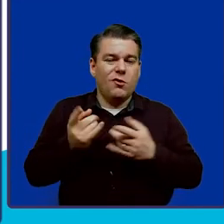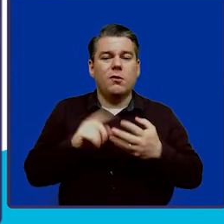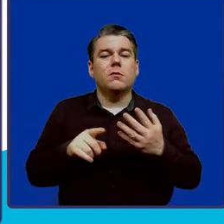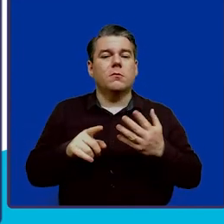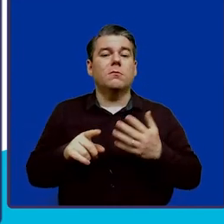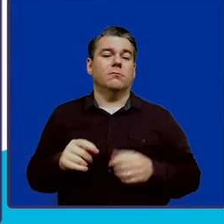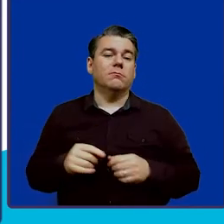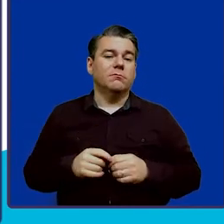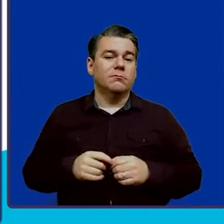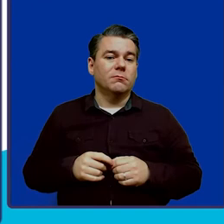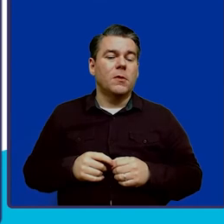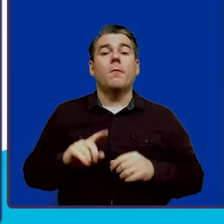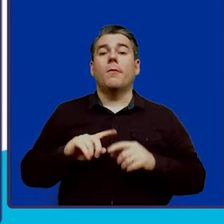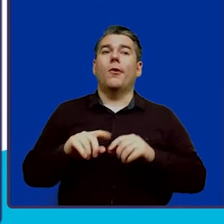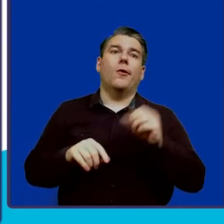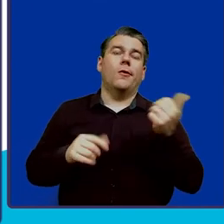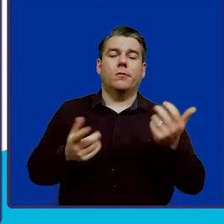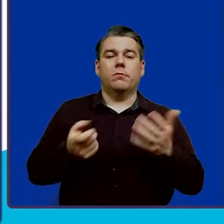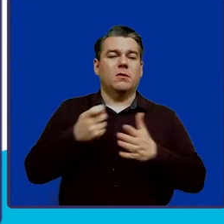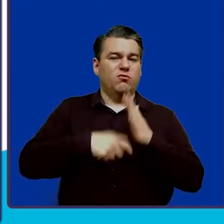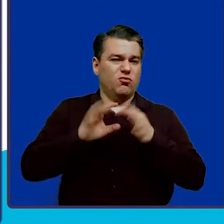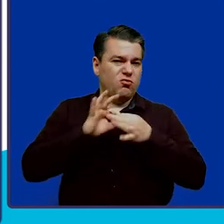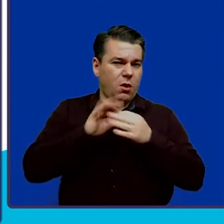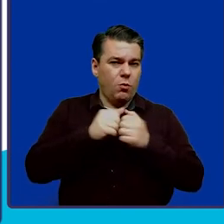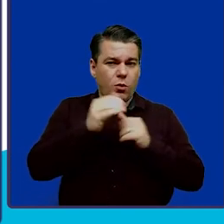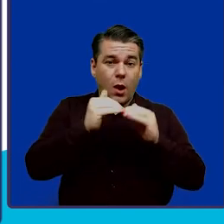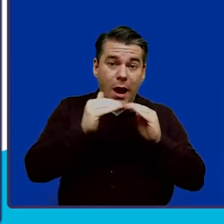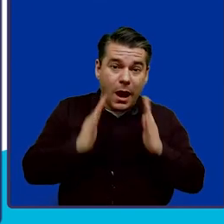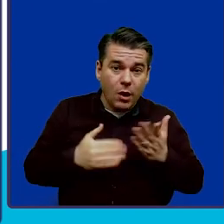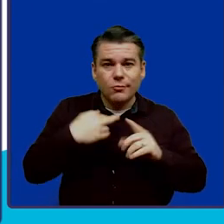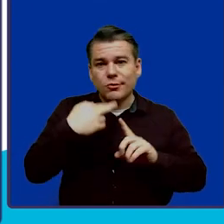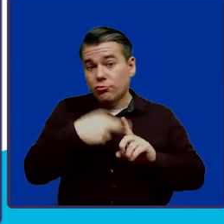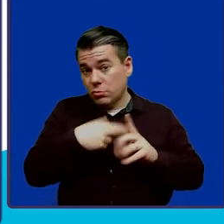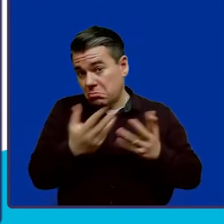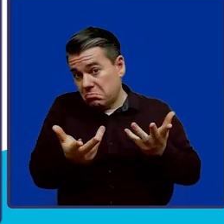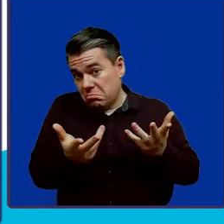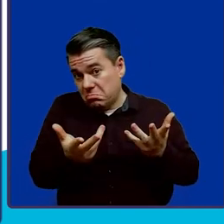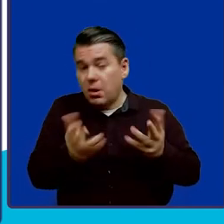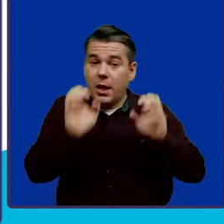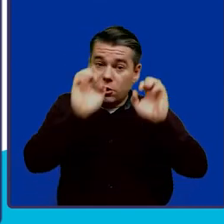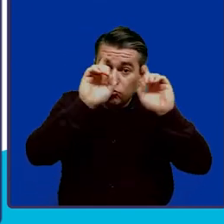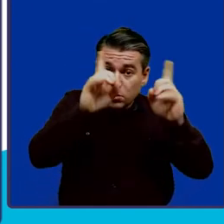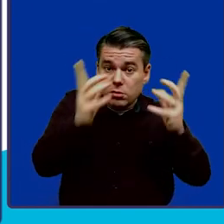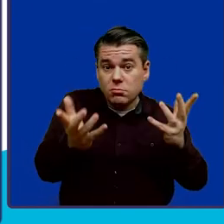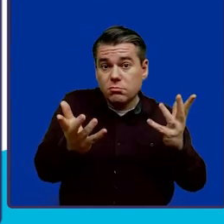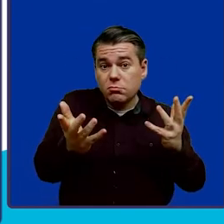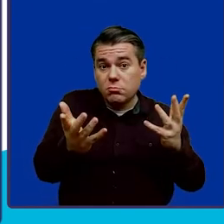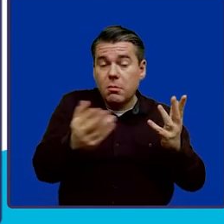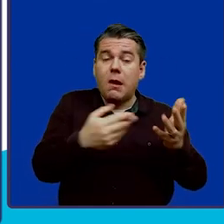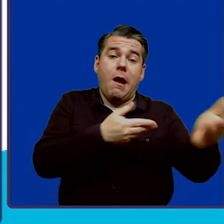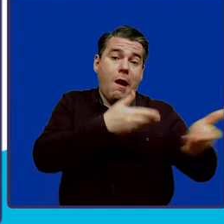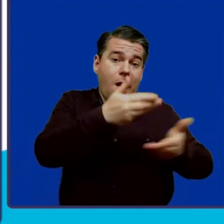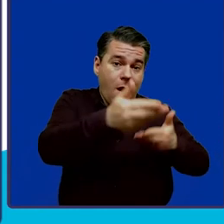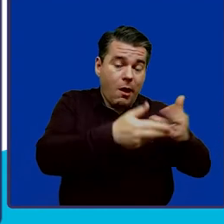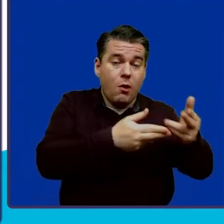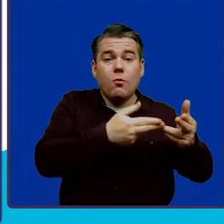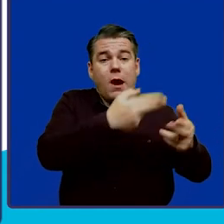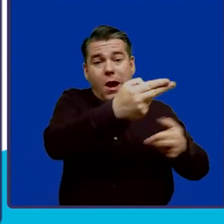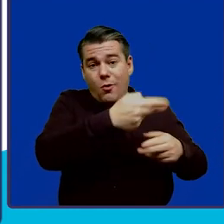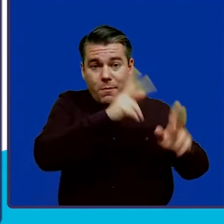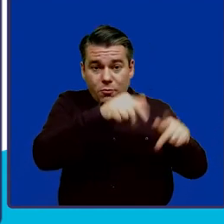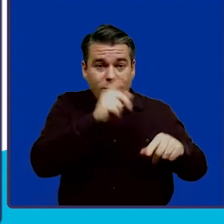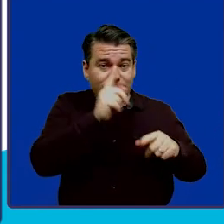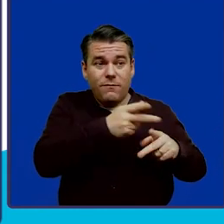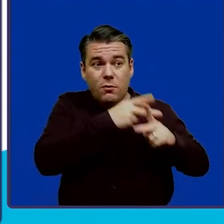expense would include expenses related to housing and rent, education, hiring a caregiver to help with